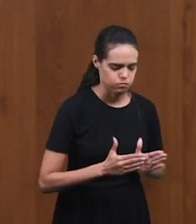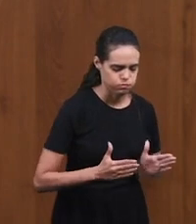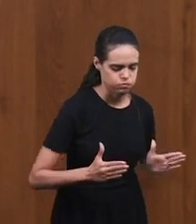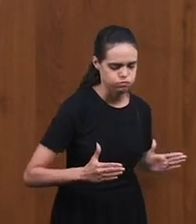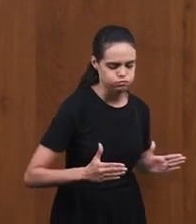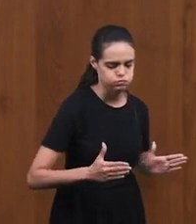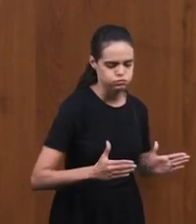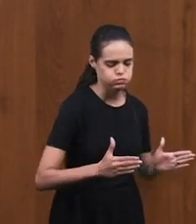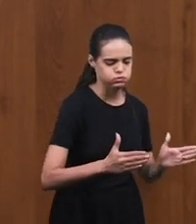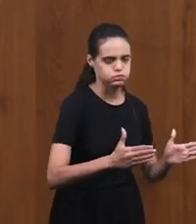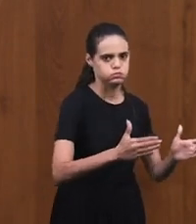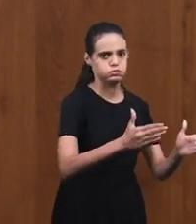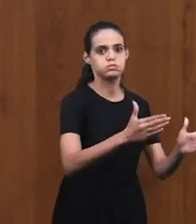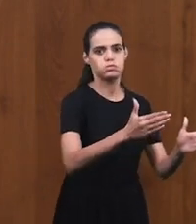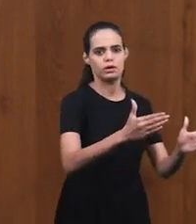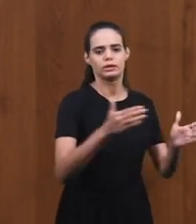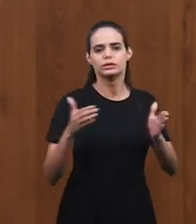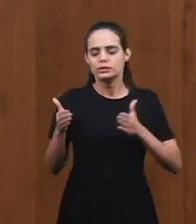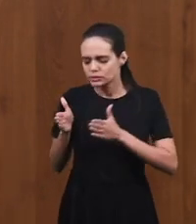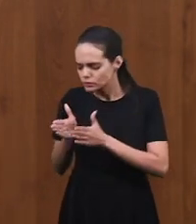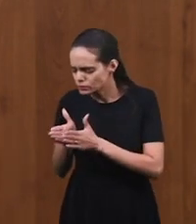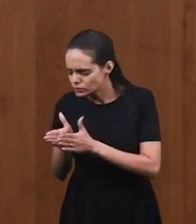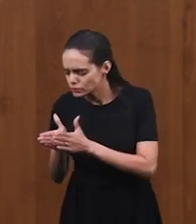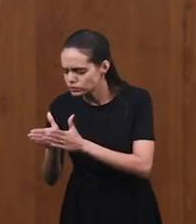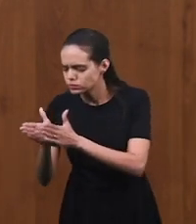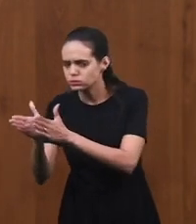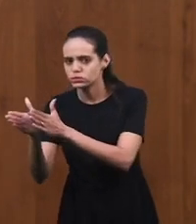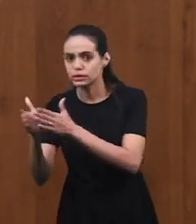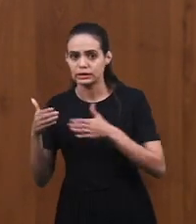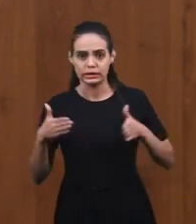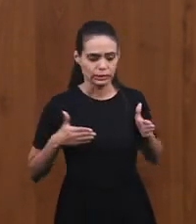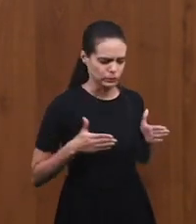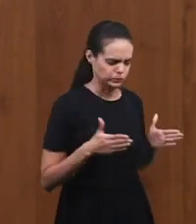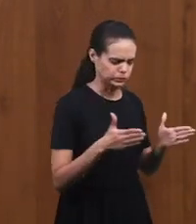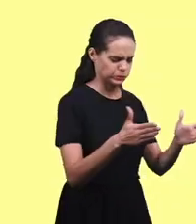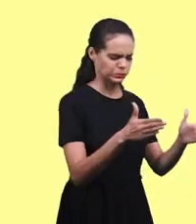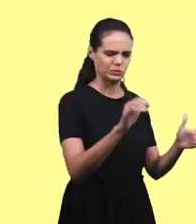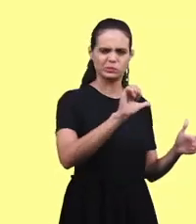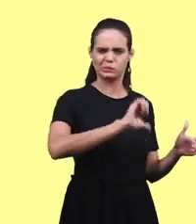two ways. There is a wider path that brings to